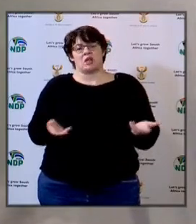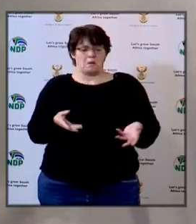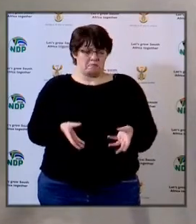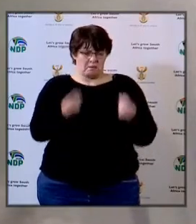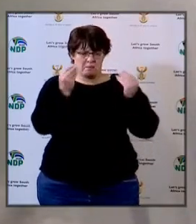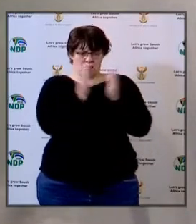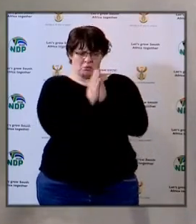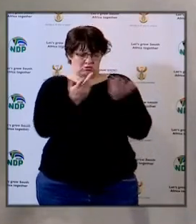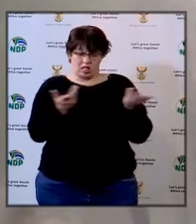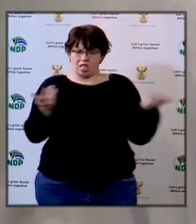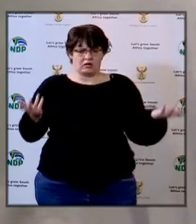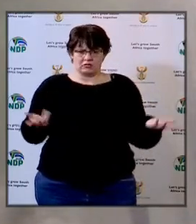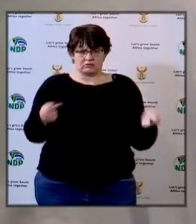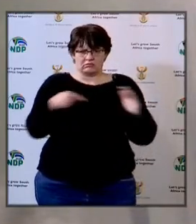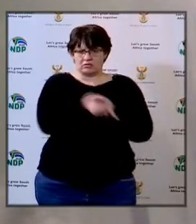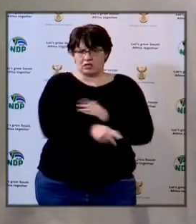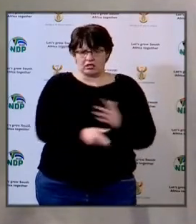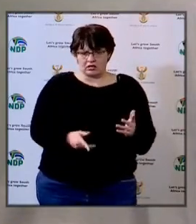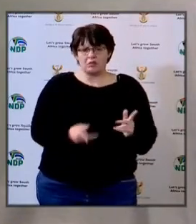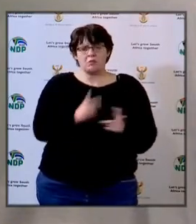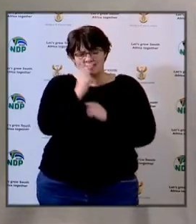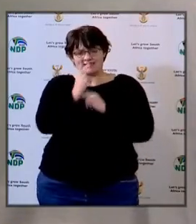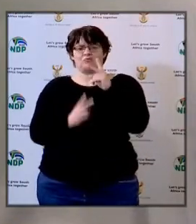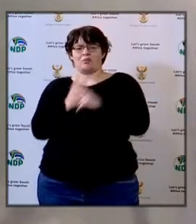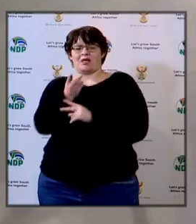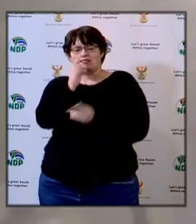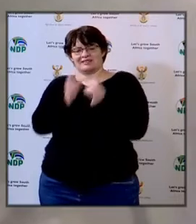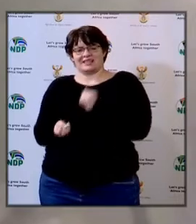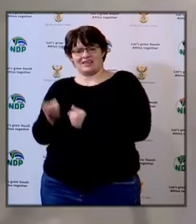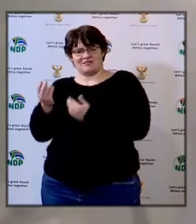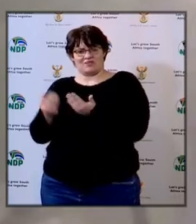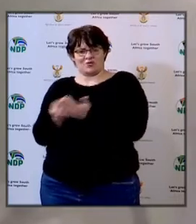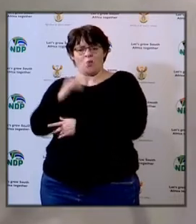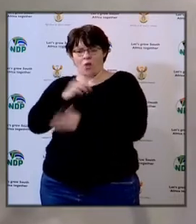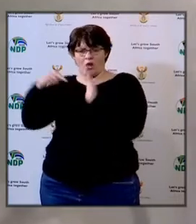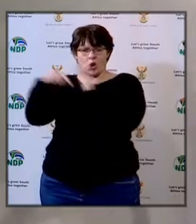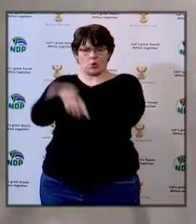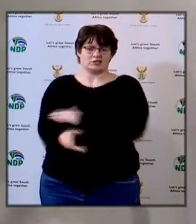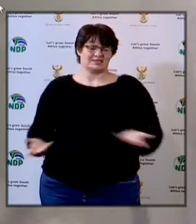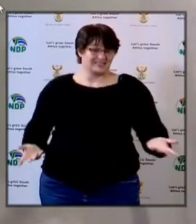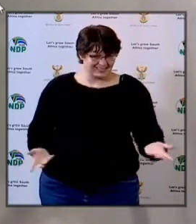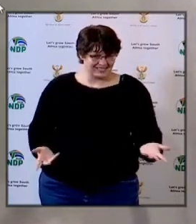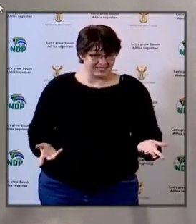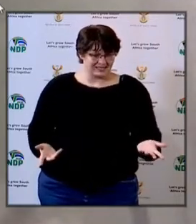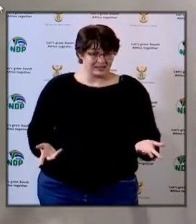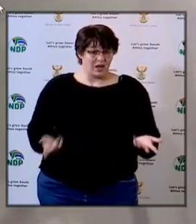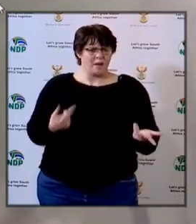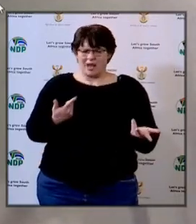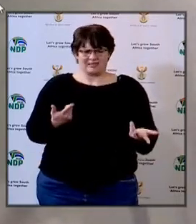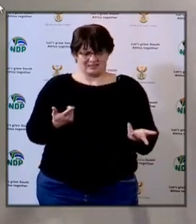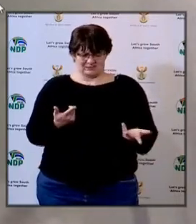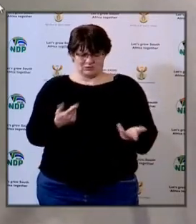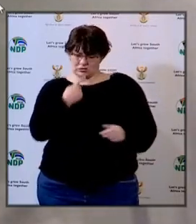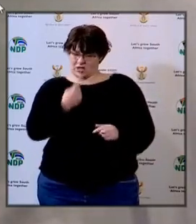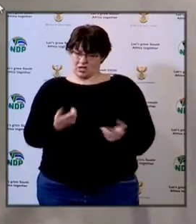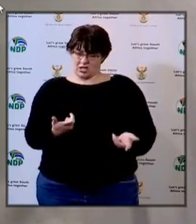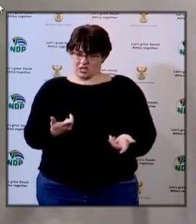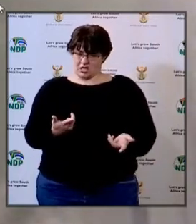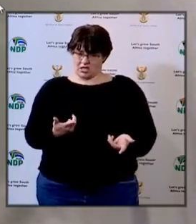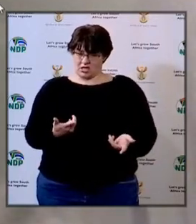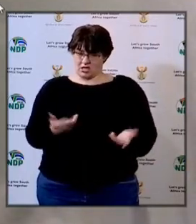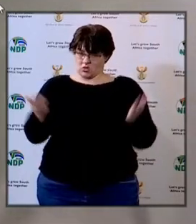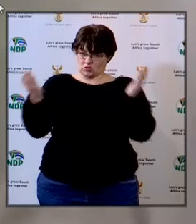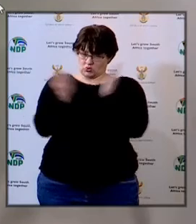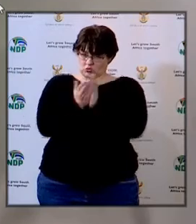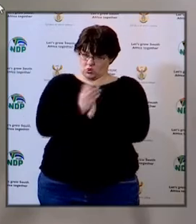there and so on and so on that needs to be replaced but it will be an anomaly to say we've got